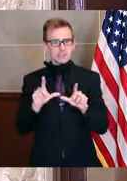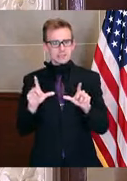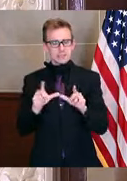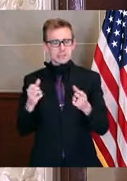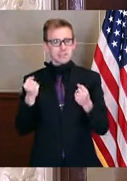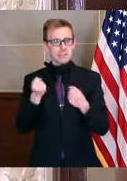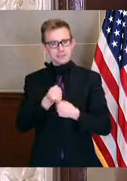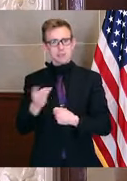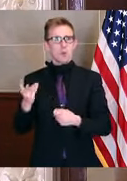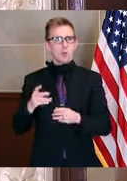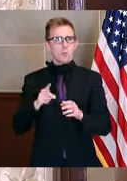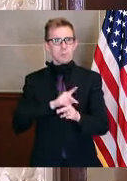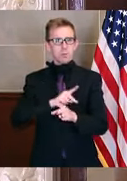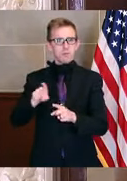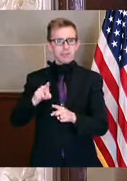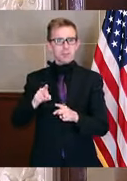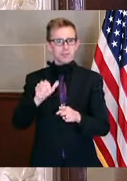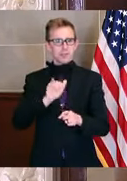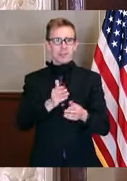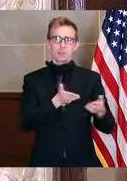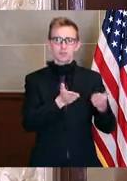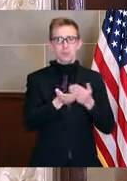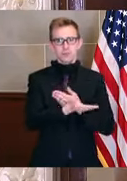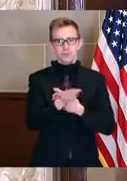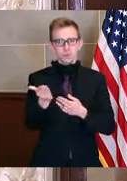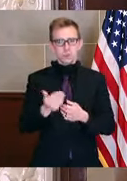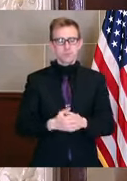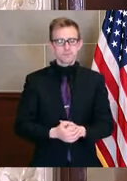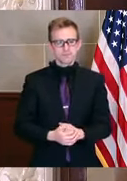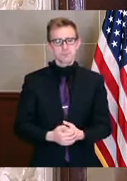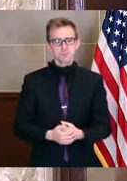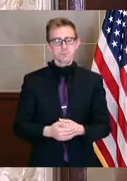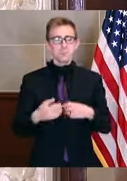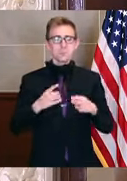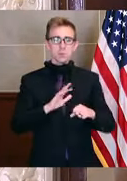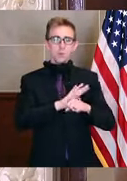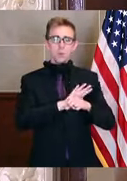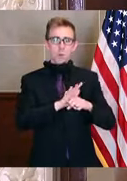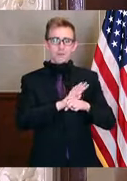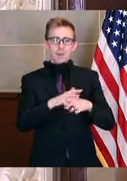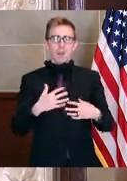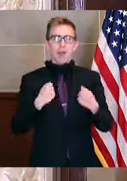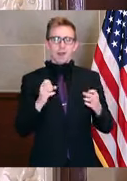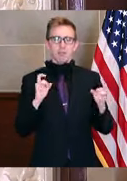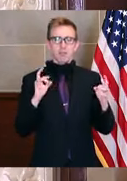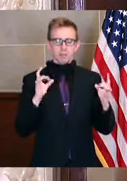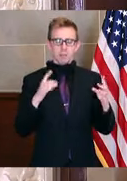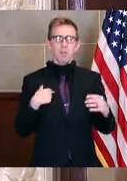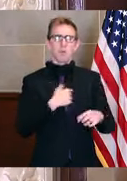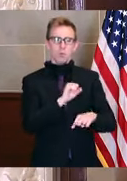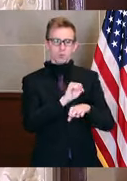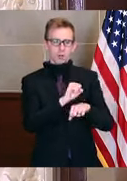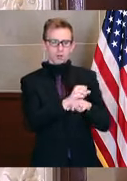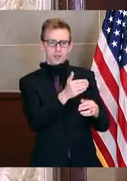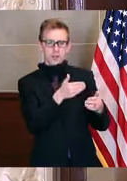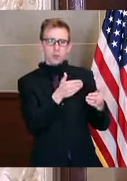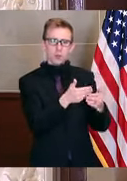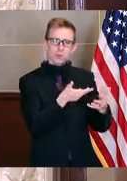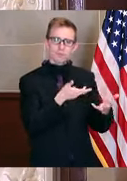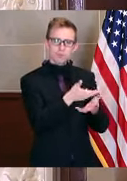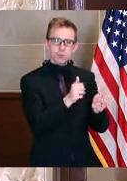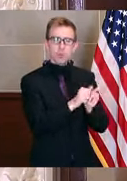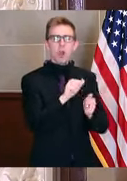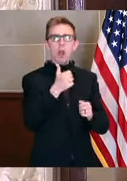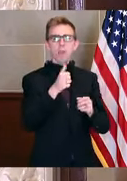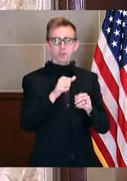professionals who serve consumers. During the COVID-19 health crisis, we've been working closely with others in